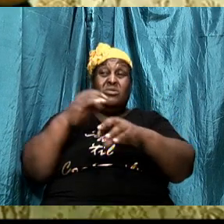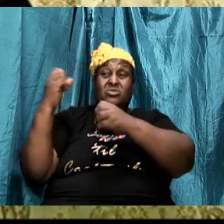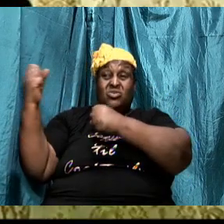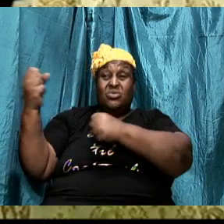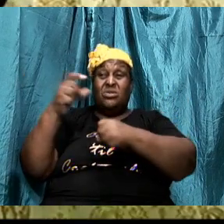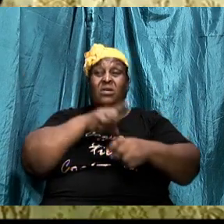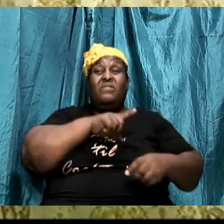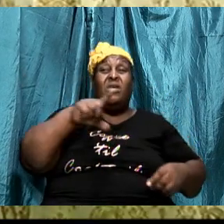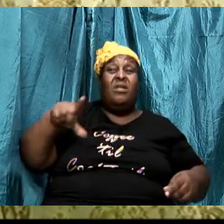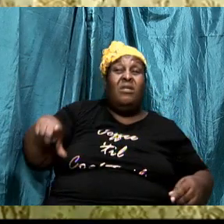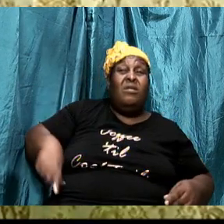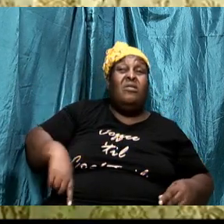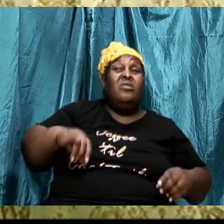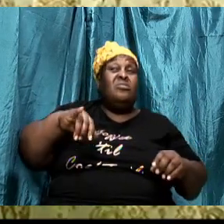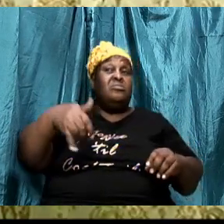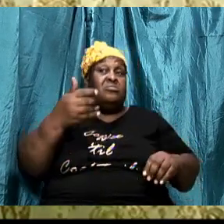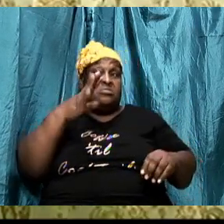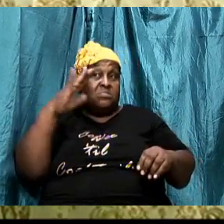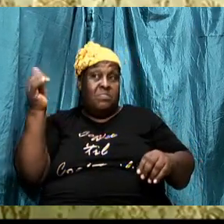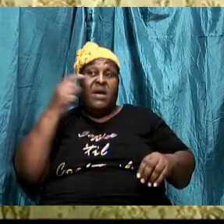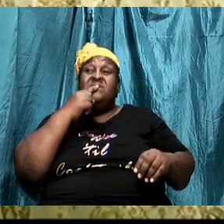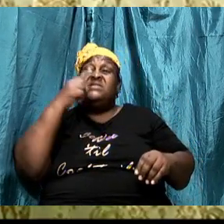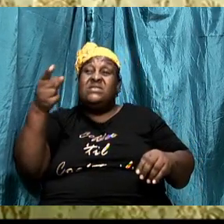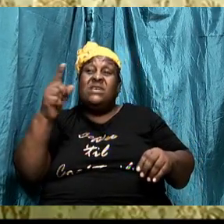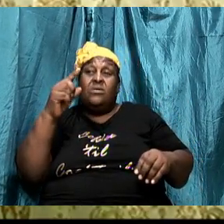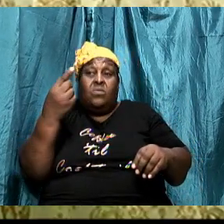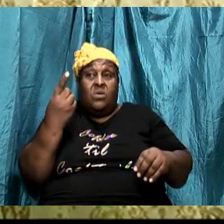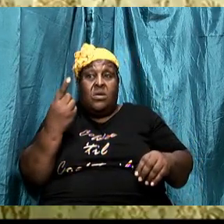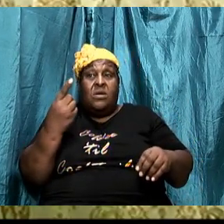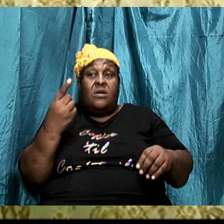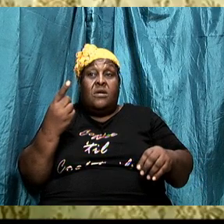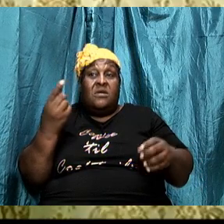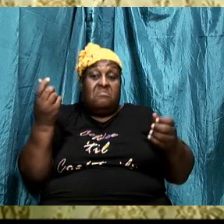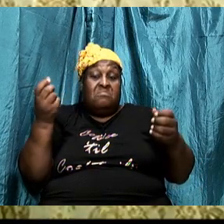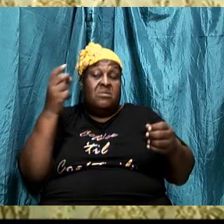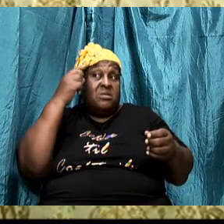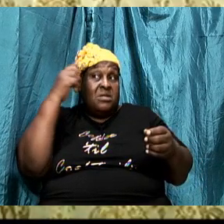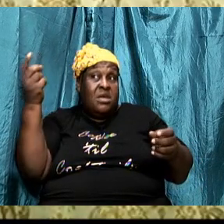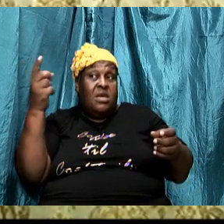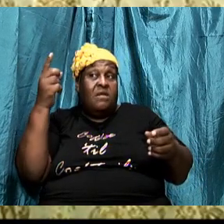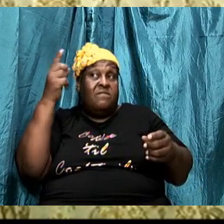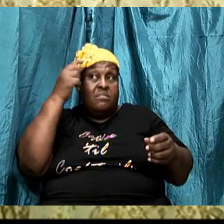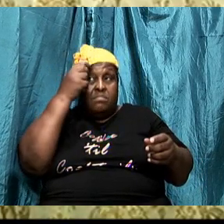just by this statement alone, David's mind would have changed.